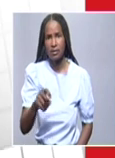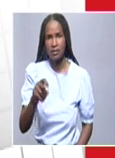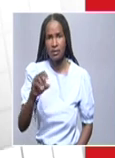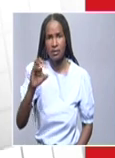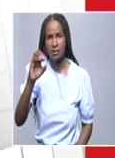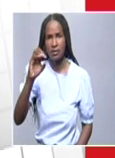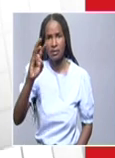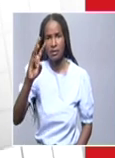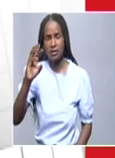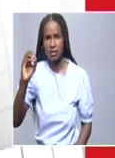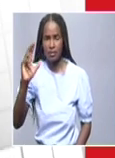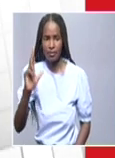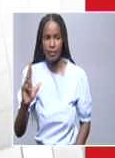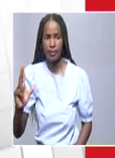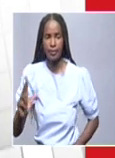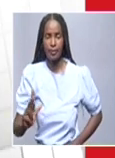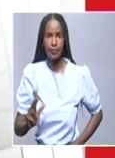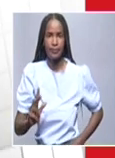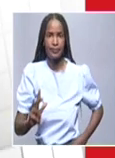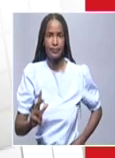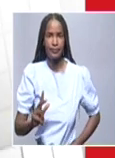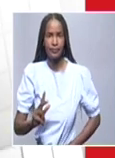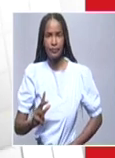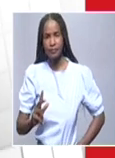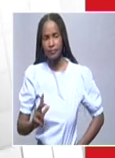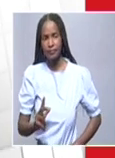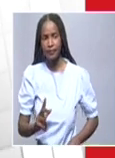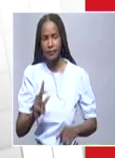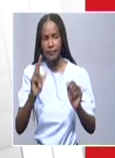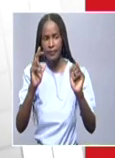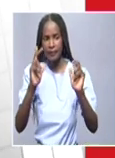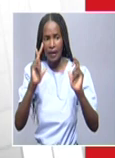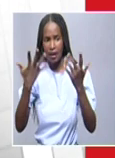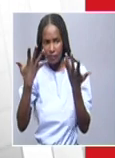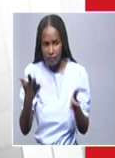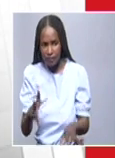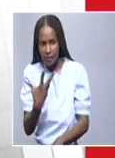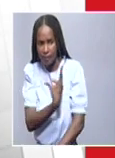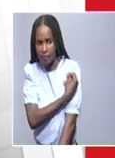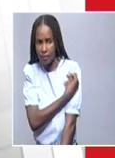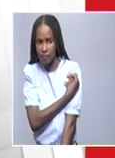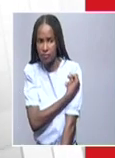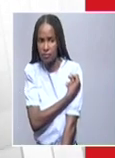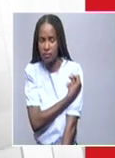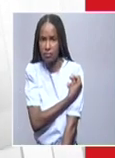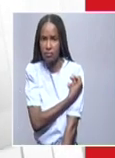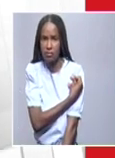persons. The persons who have completed the vaccination schedule,